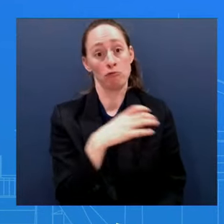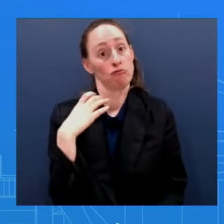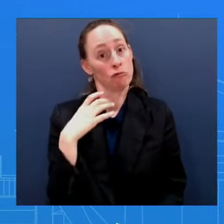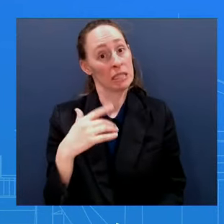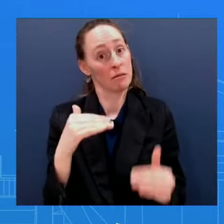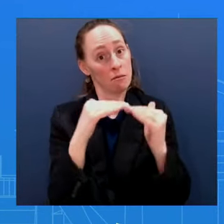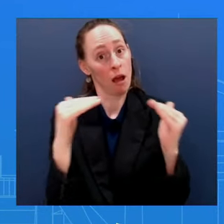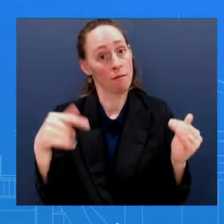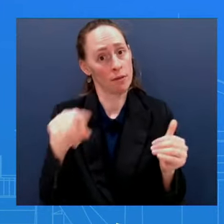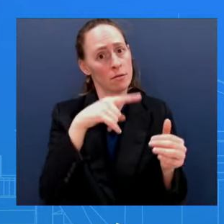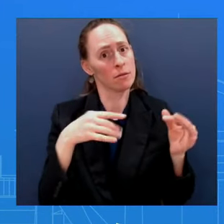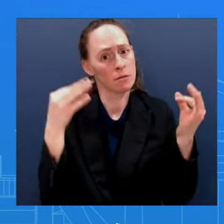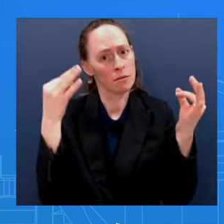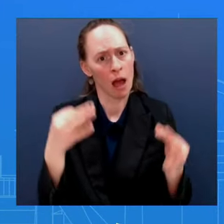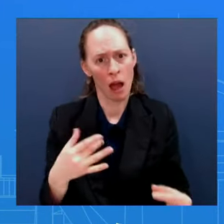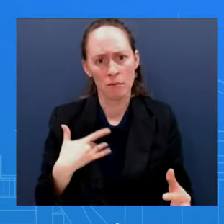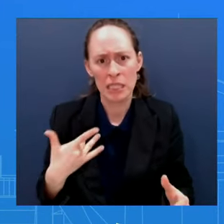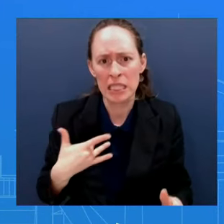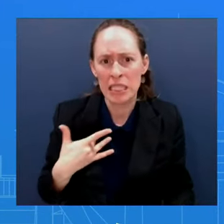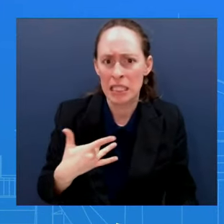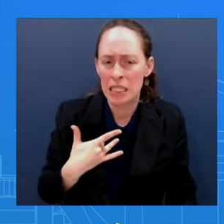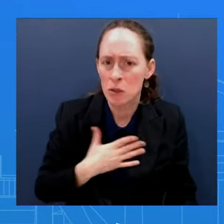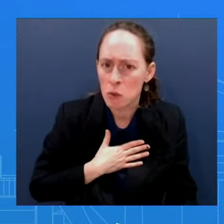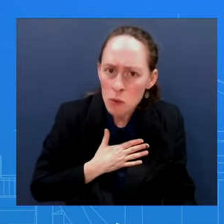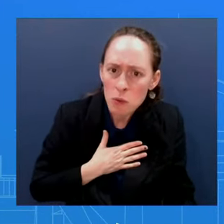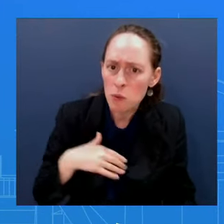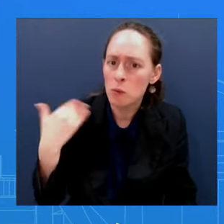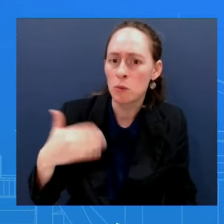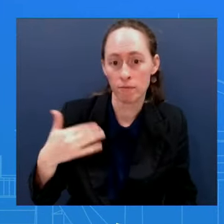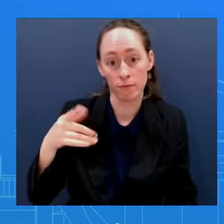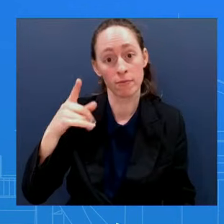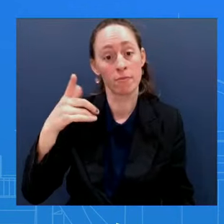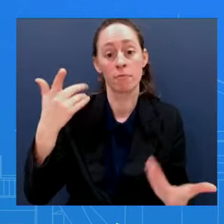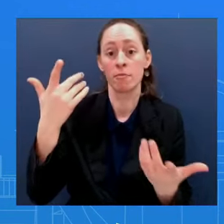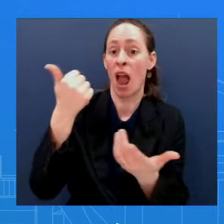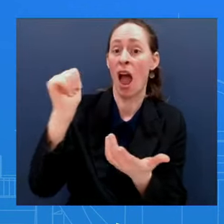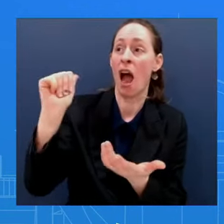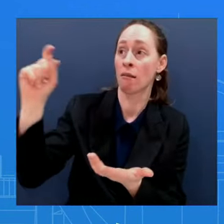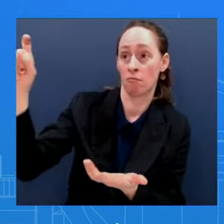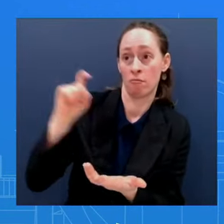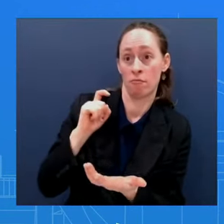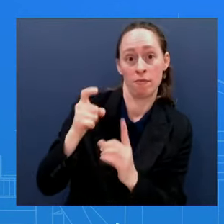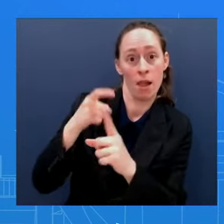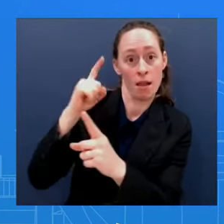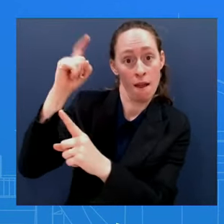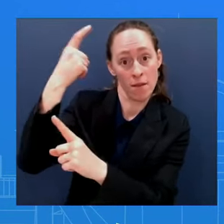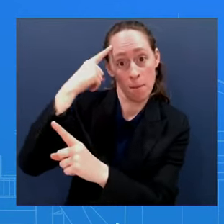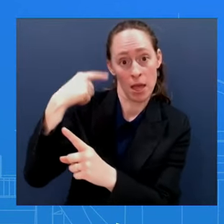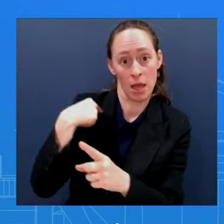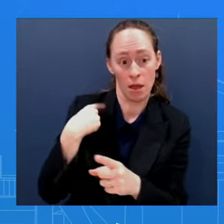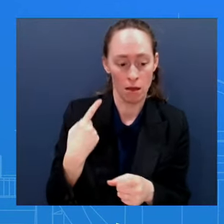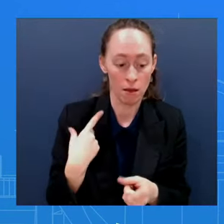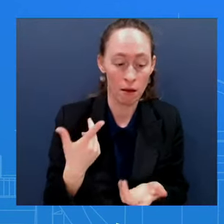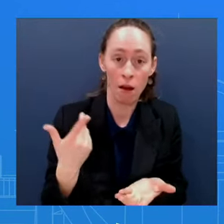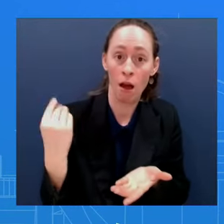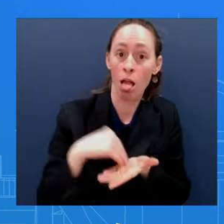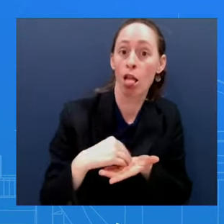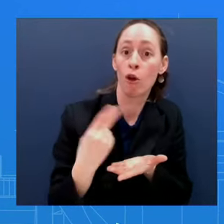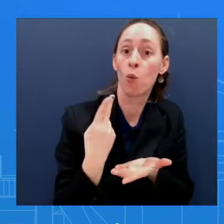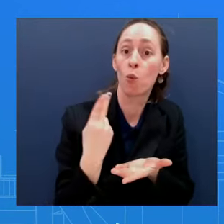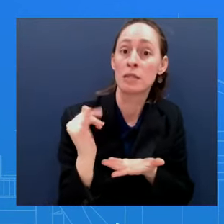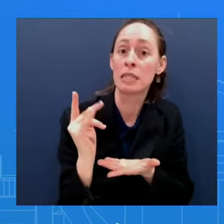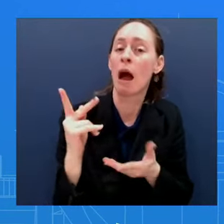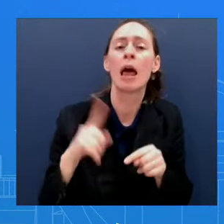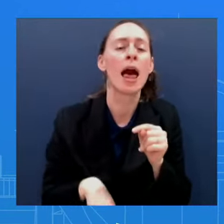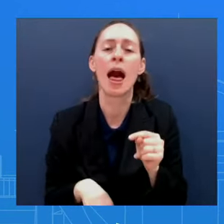devices are used Were you aware before the campaign post that they talked about it? No, I am